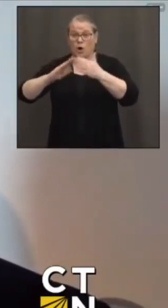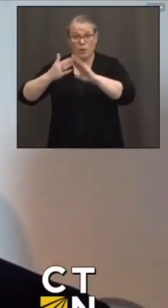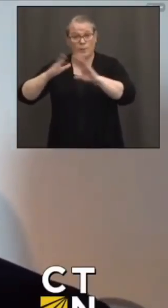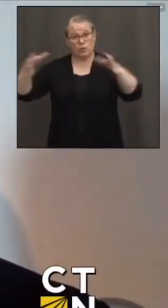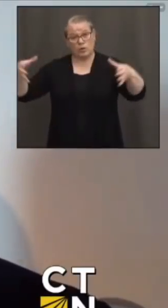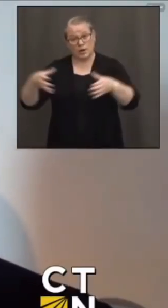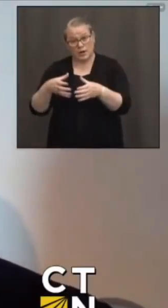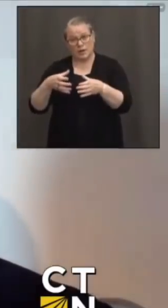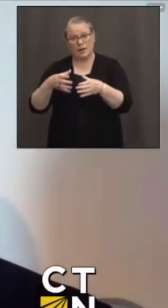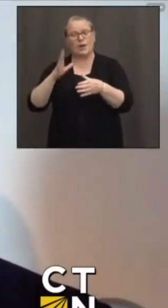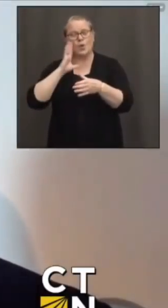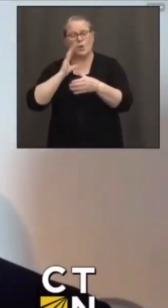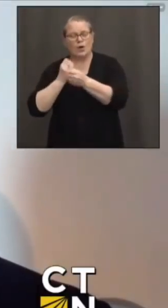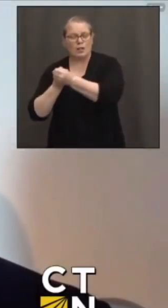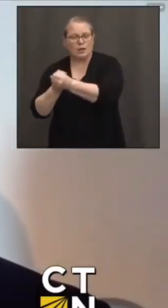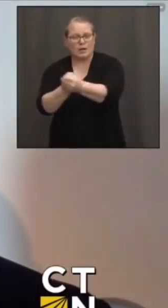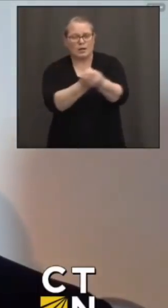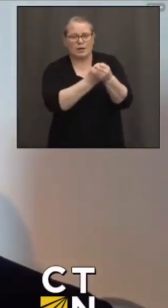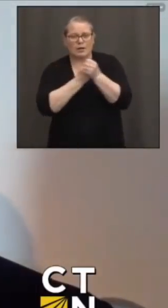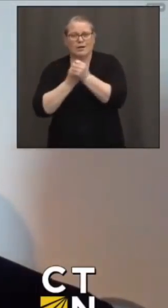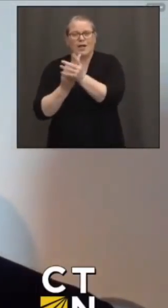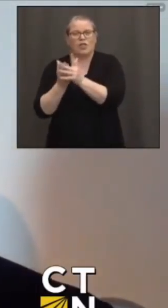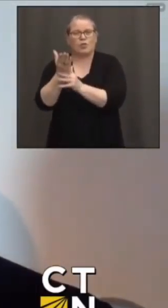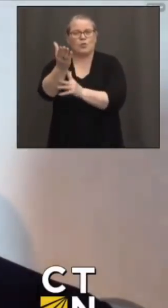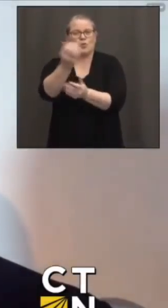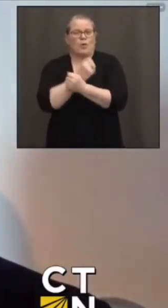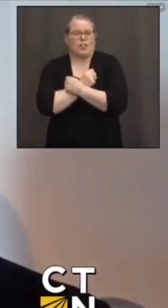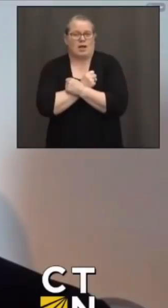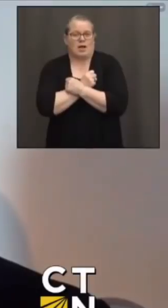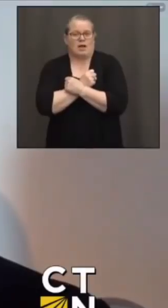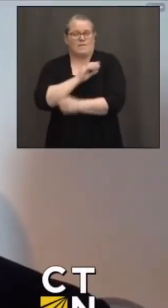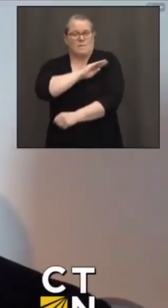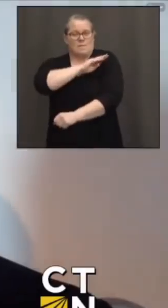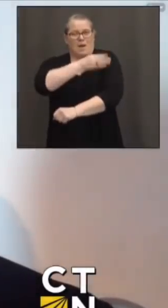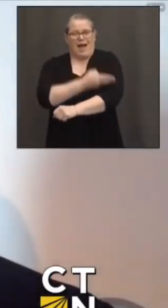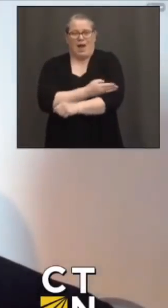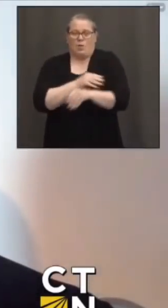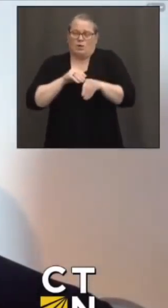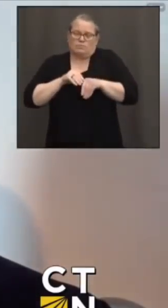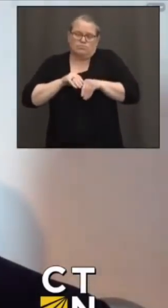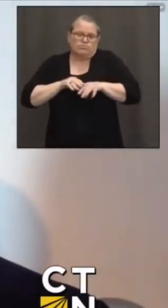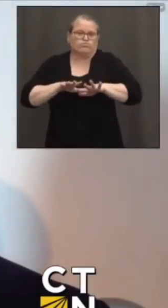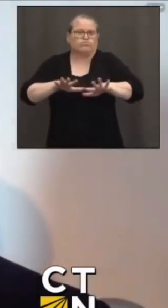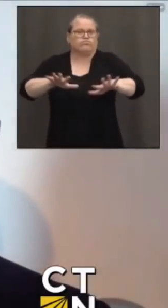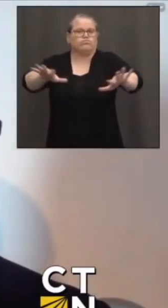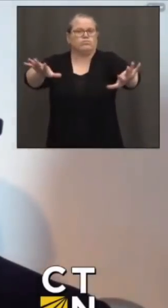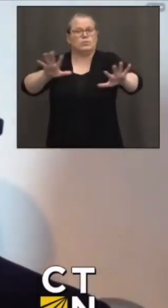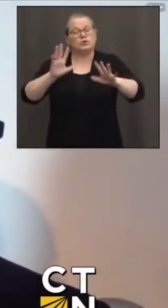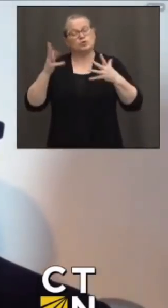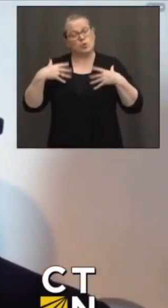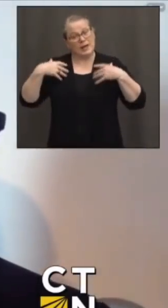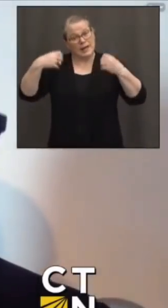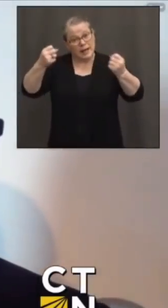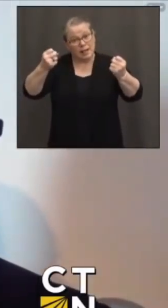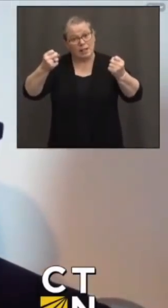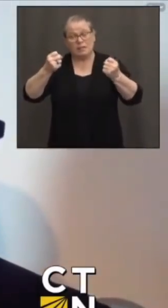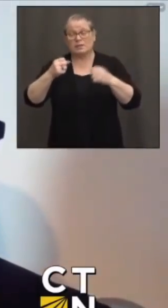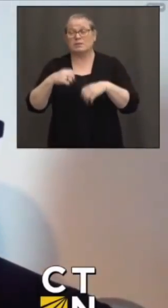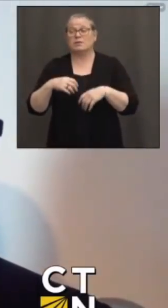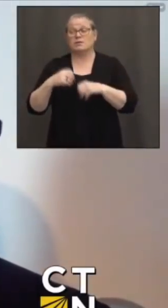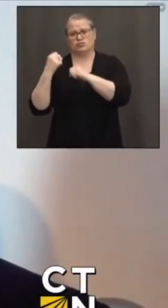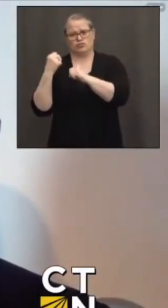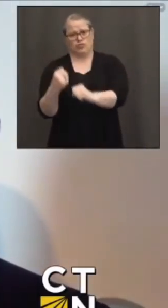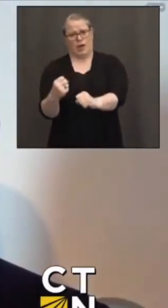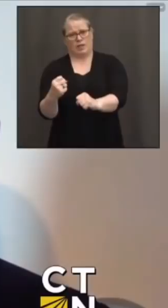power of love to heal, to bring strength, and ultimately to bring victory